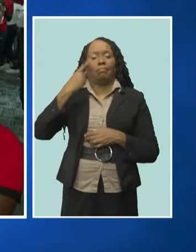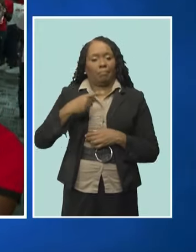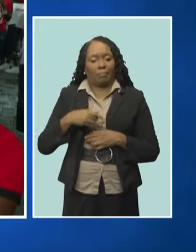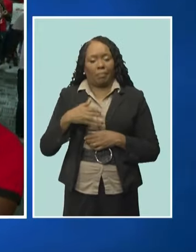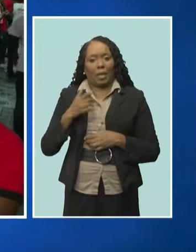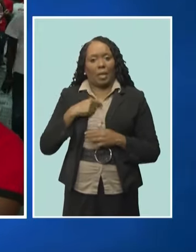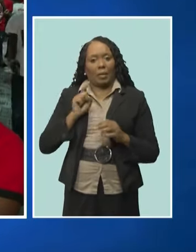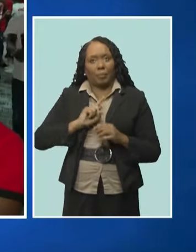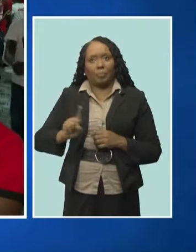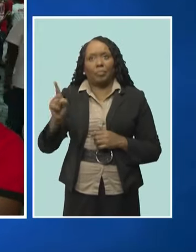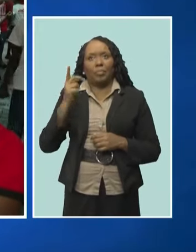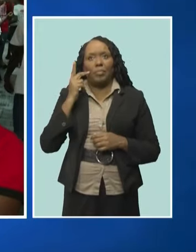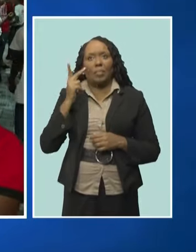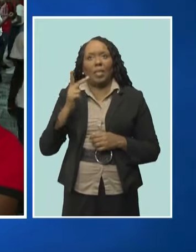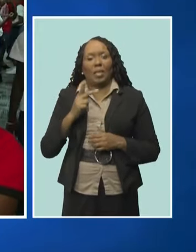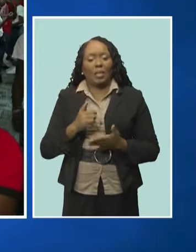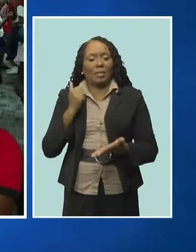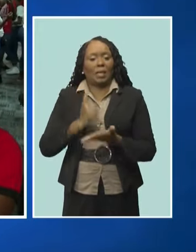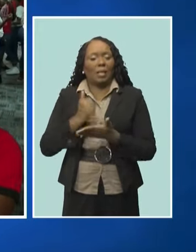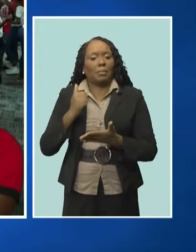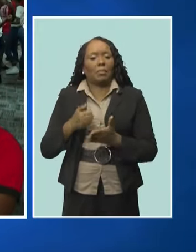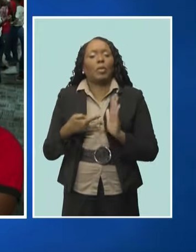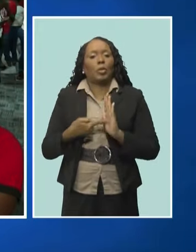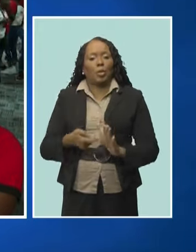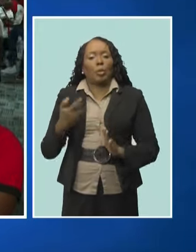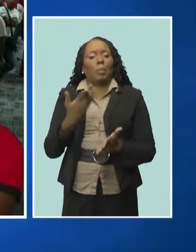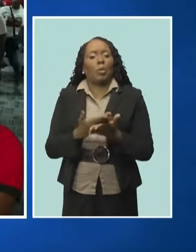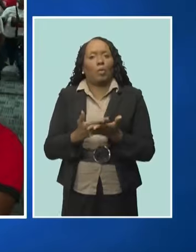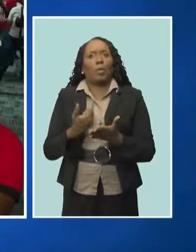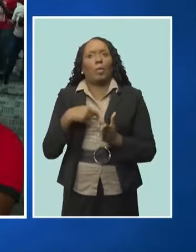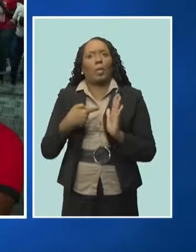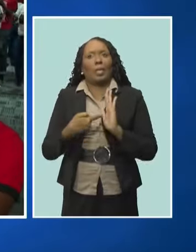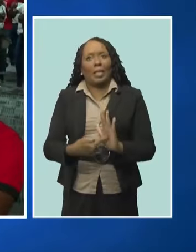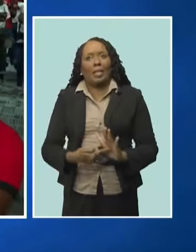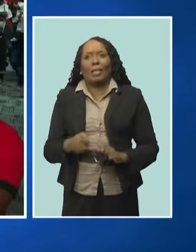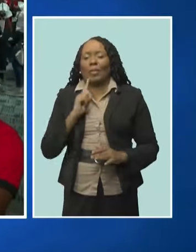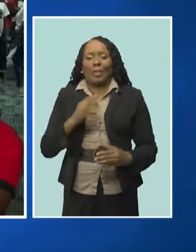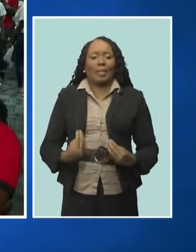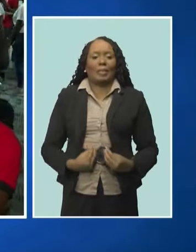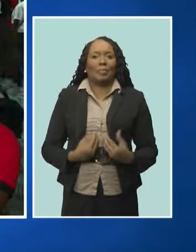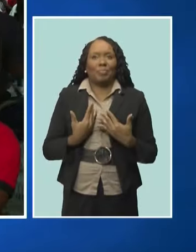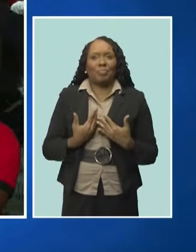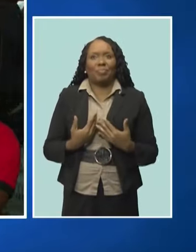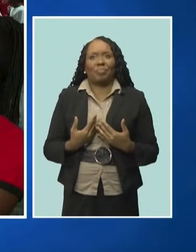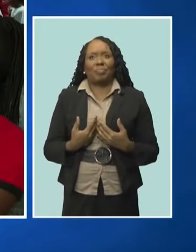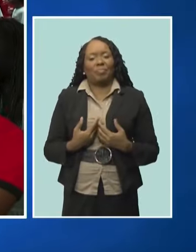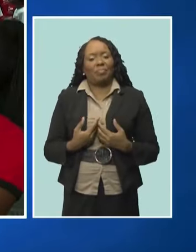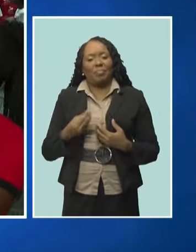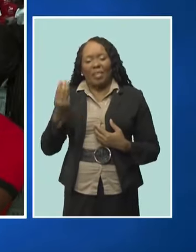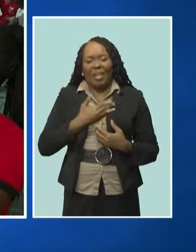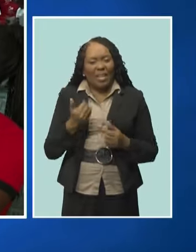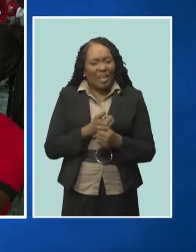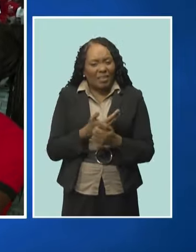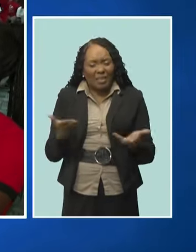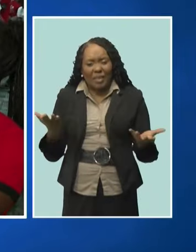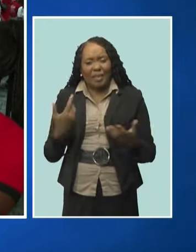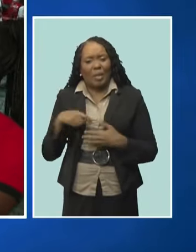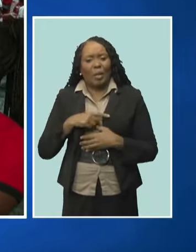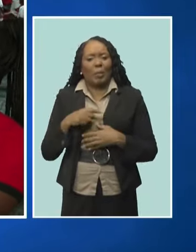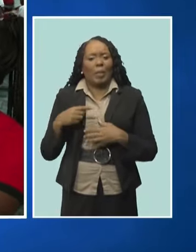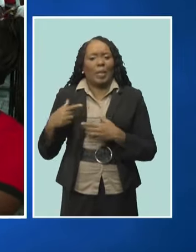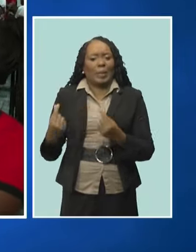different, we got the stamps and everything, the shot we went. And they are very inspiring and they like tell you what you have to do. It's a